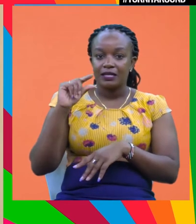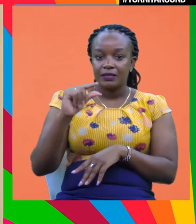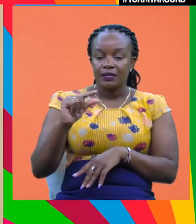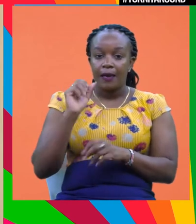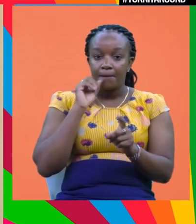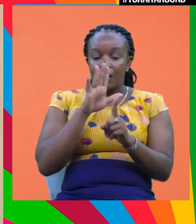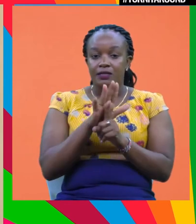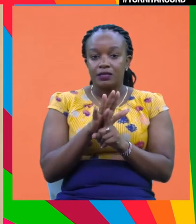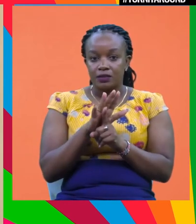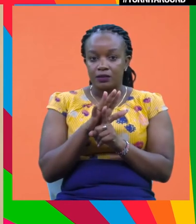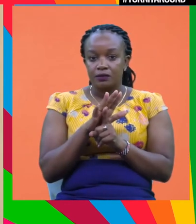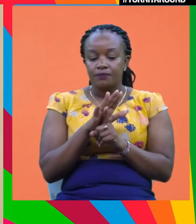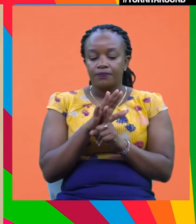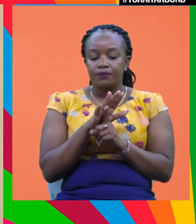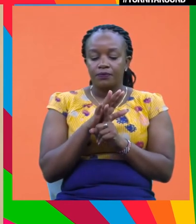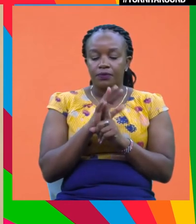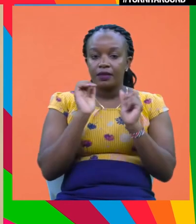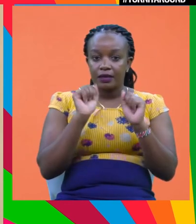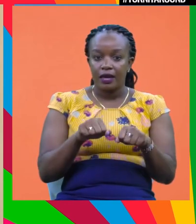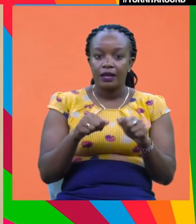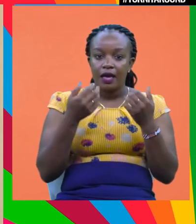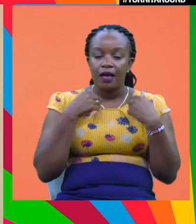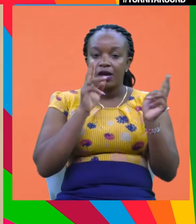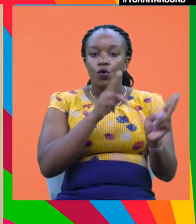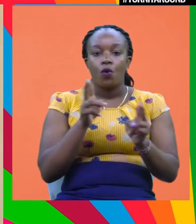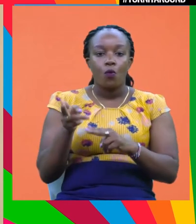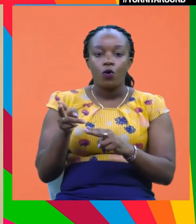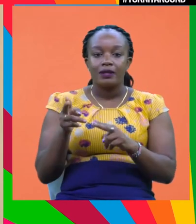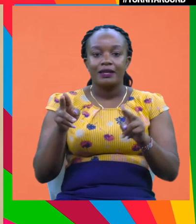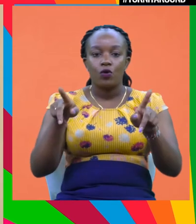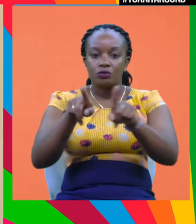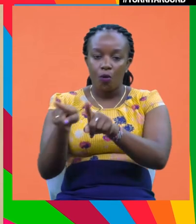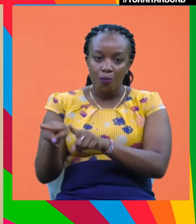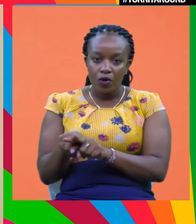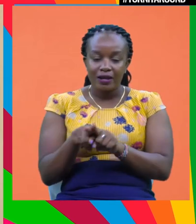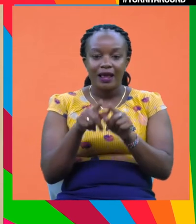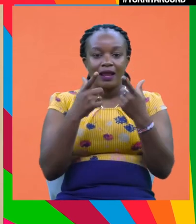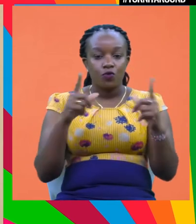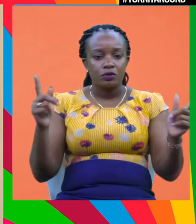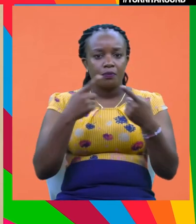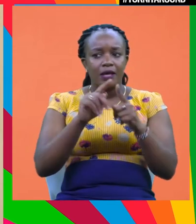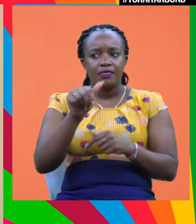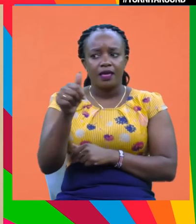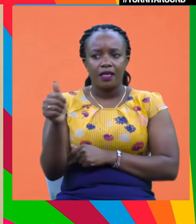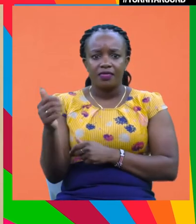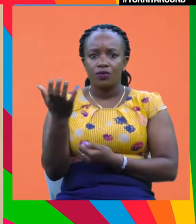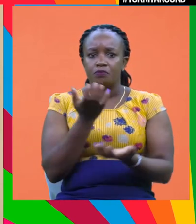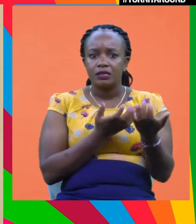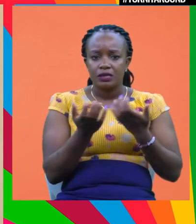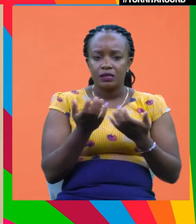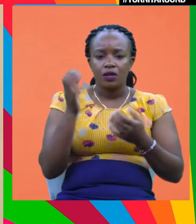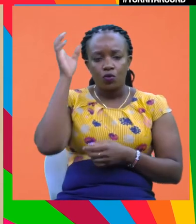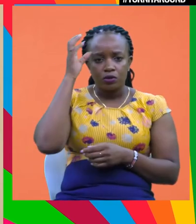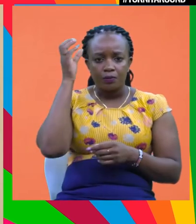is that one initiative for SDG Impact to come up with a common language. But another for business is this concept of